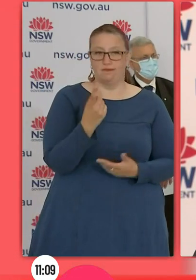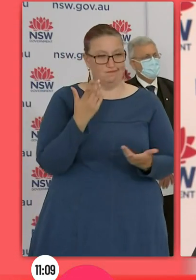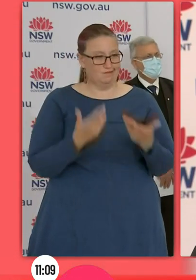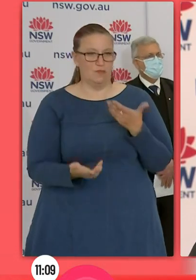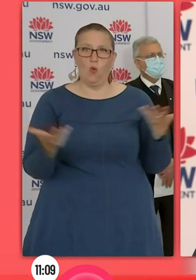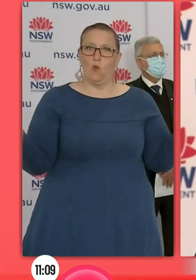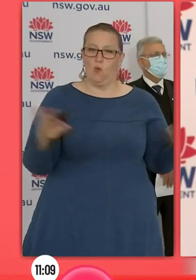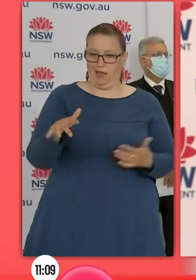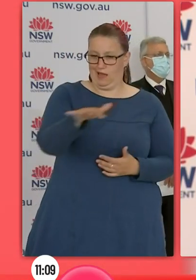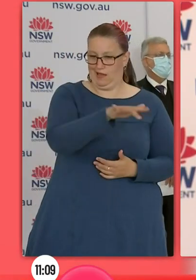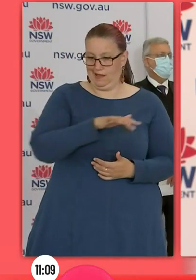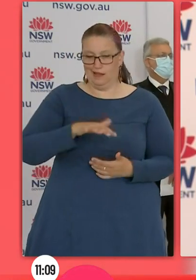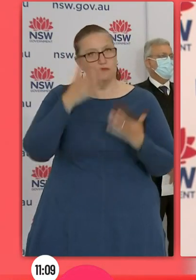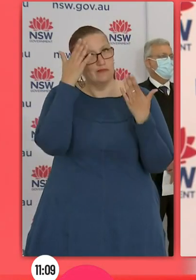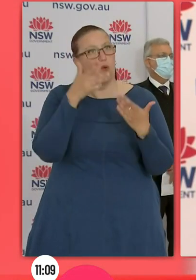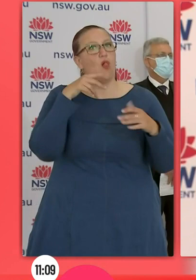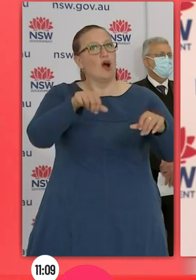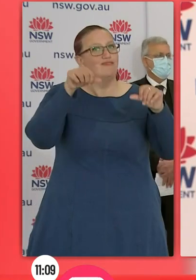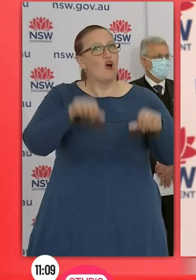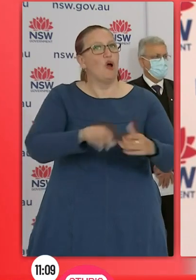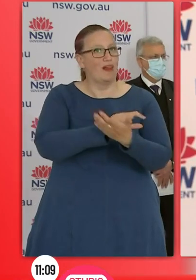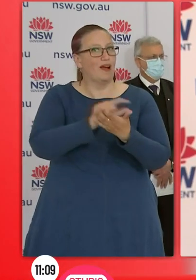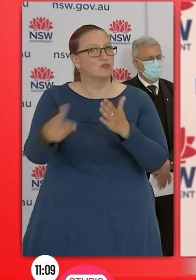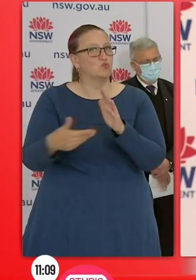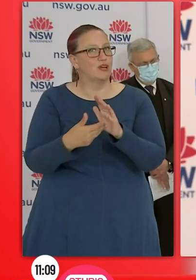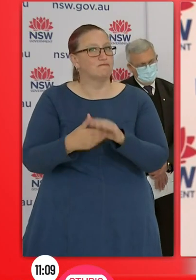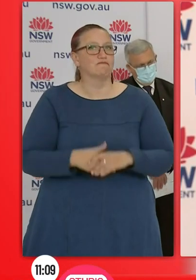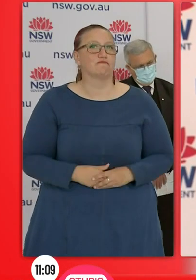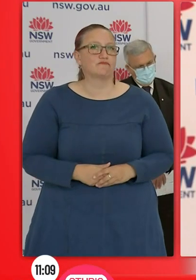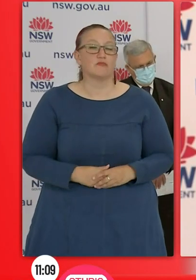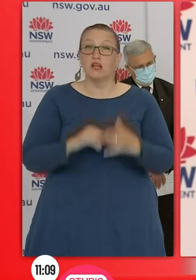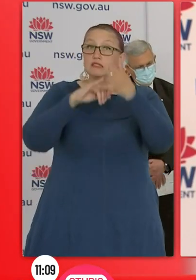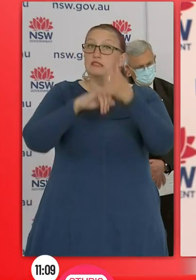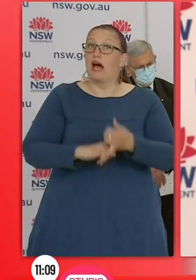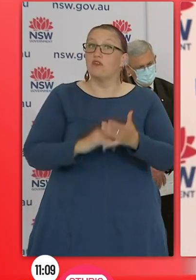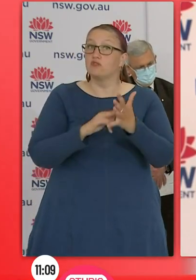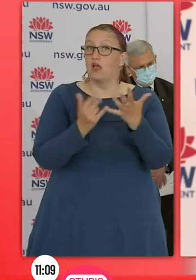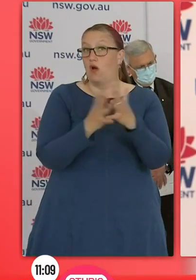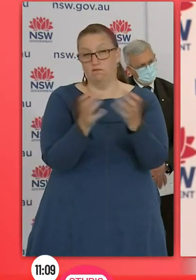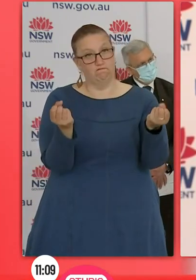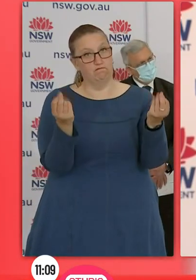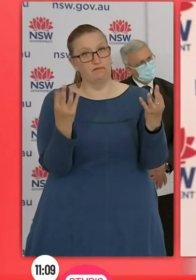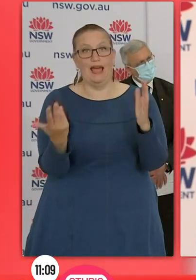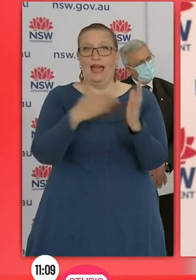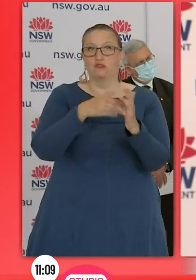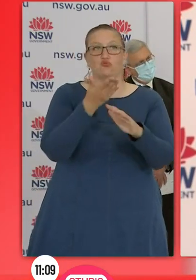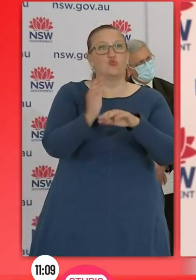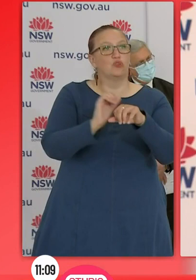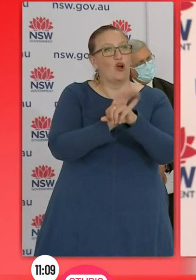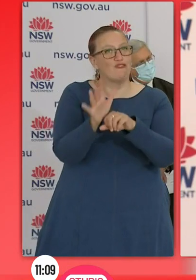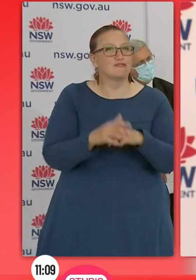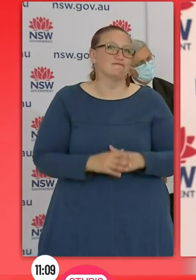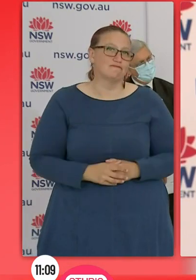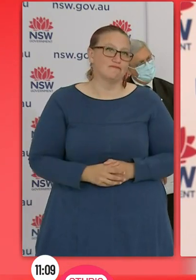is still under investigation. That'll be confirmed later today. Southern NSW there were no cases. Can I also put a call out